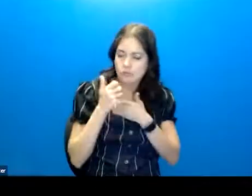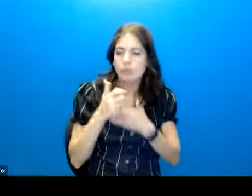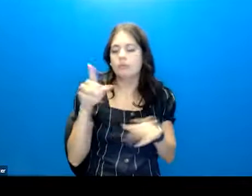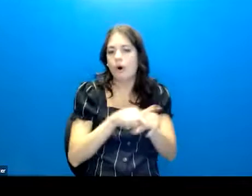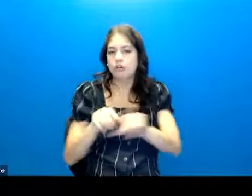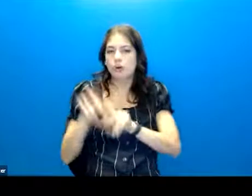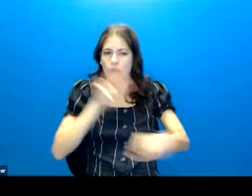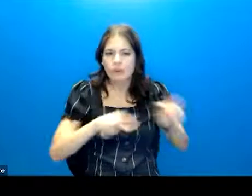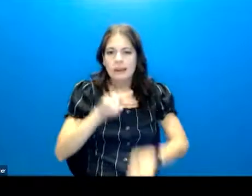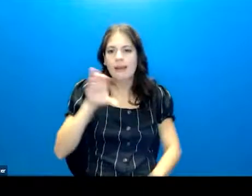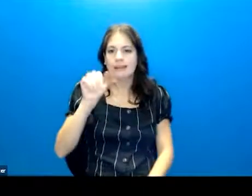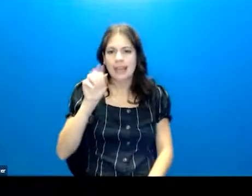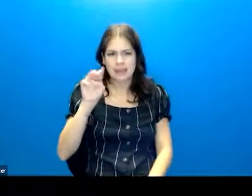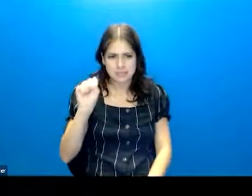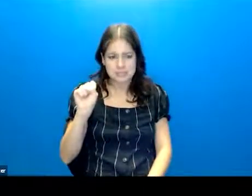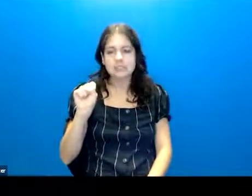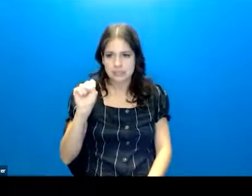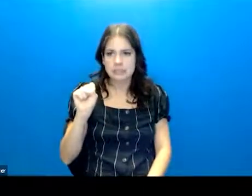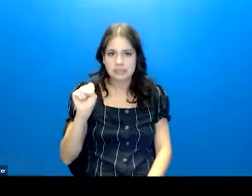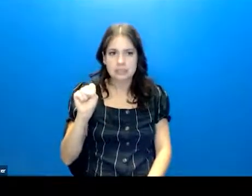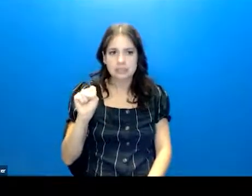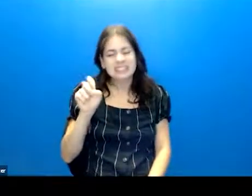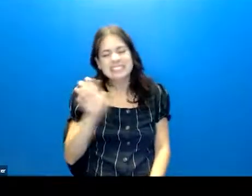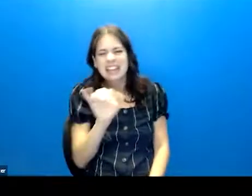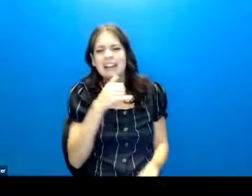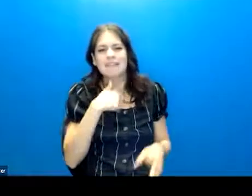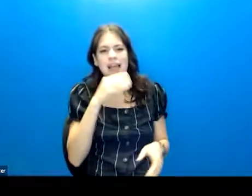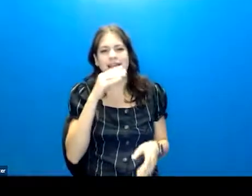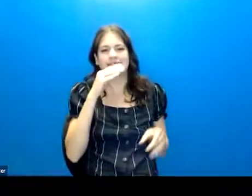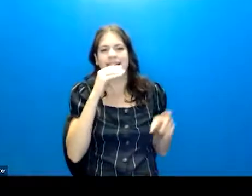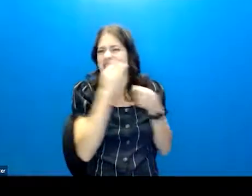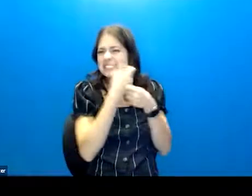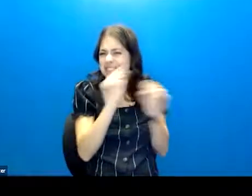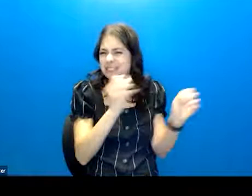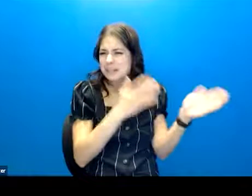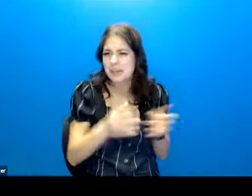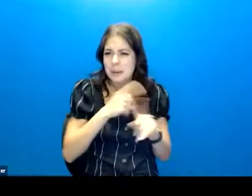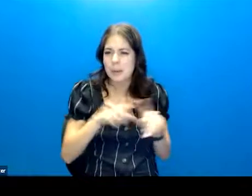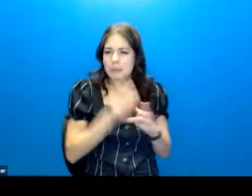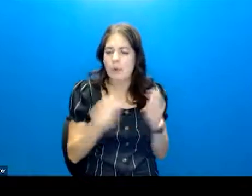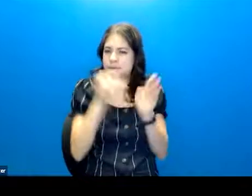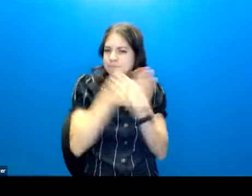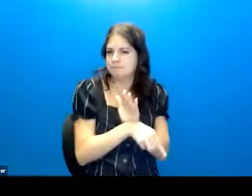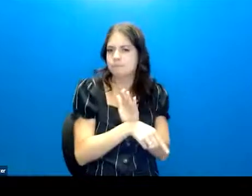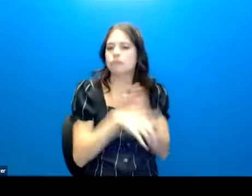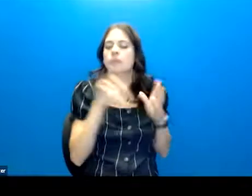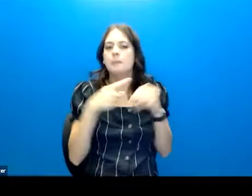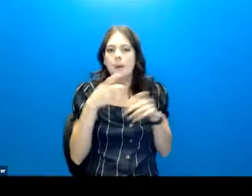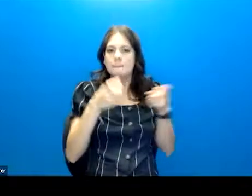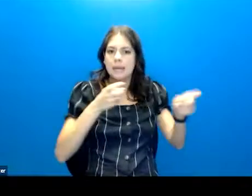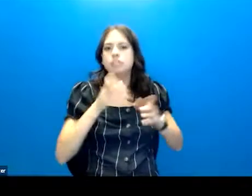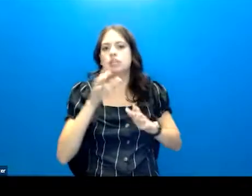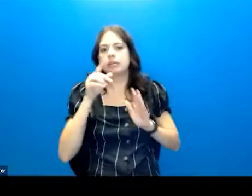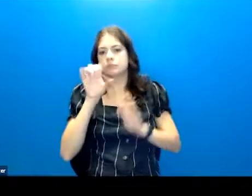also looking at the CAMS, which is kind of like the safety plan, but a little bit more in depth about managing